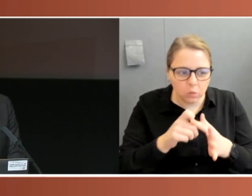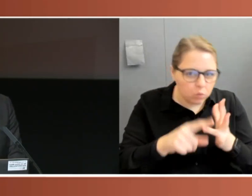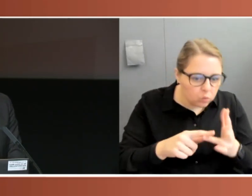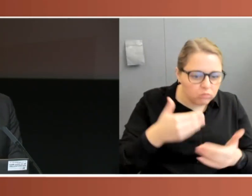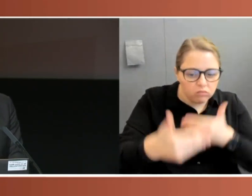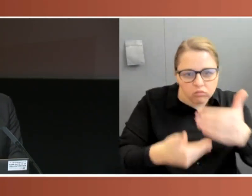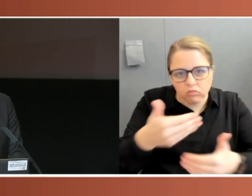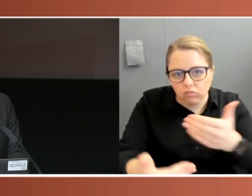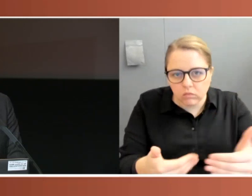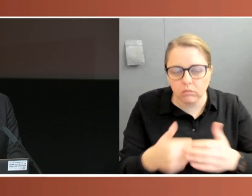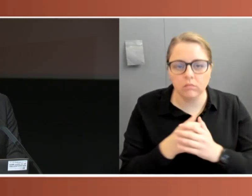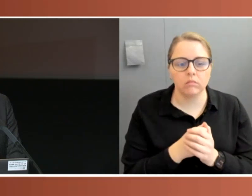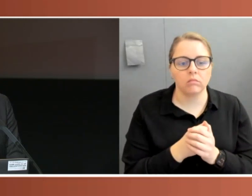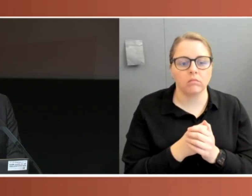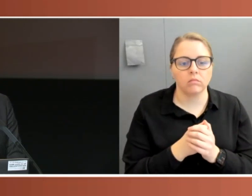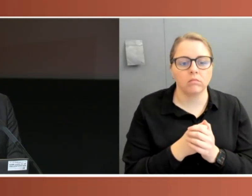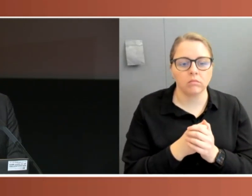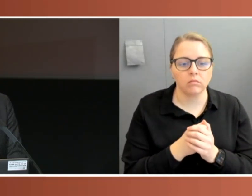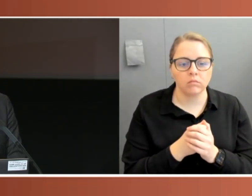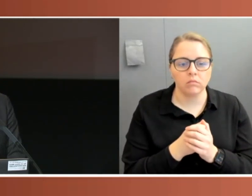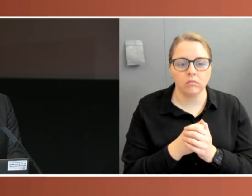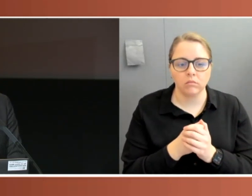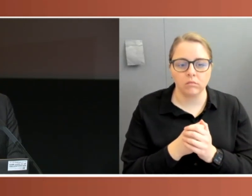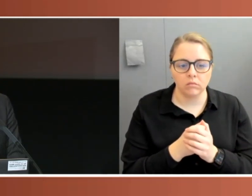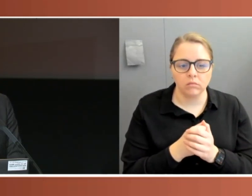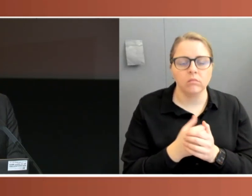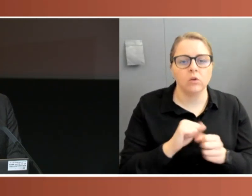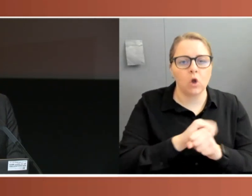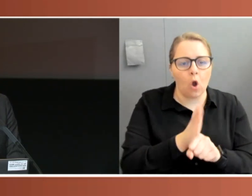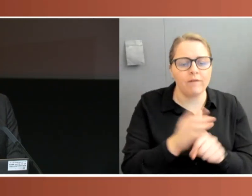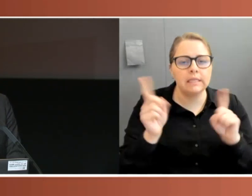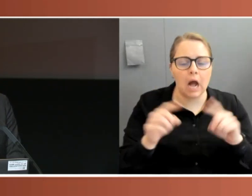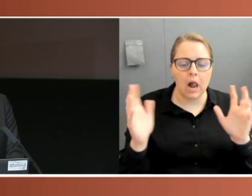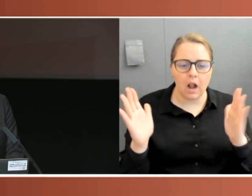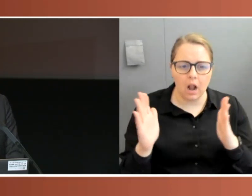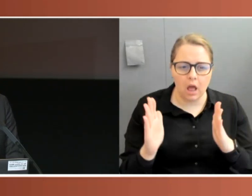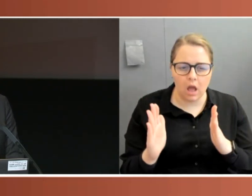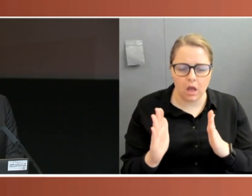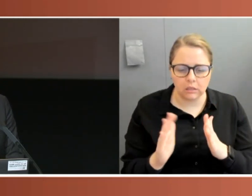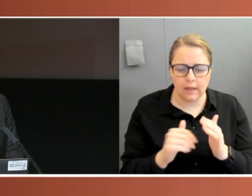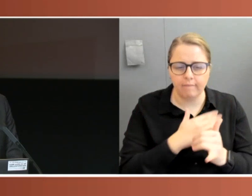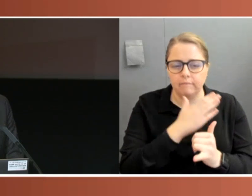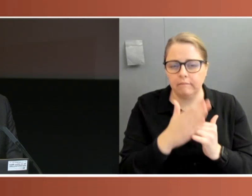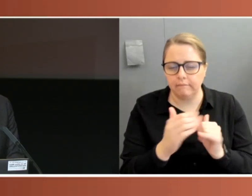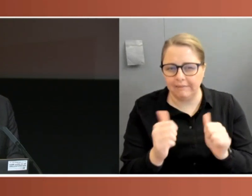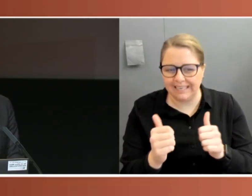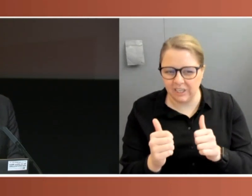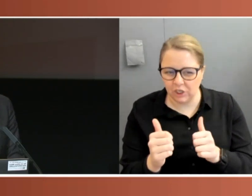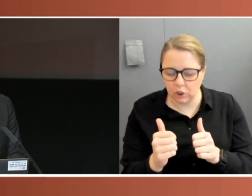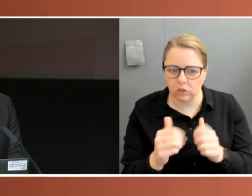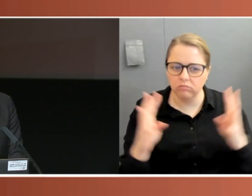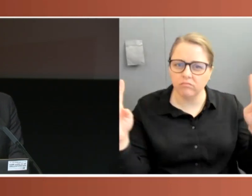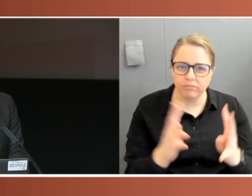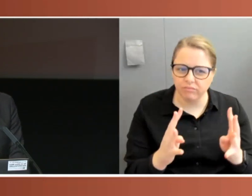And in fact, particularly during the end of the pandemic, the fact that there are often sittings that were missing at the state and territory level, was something that played